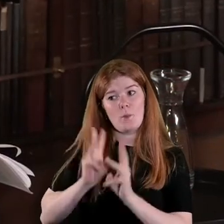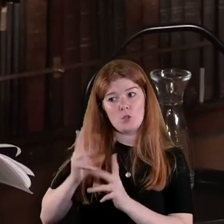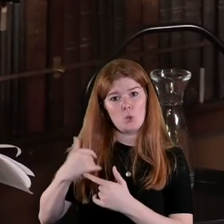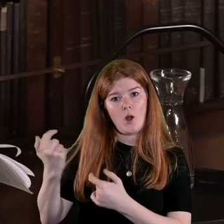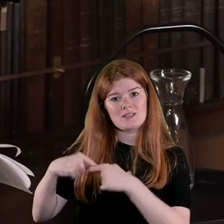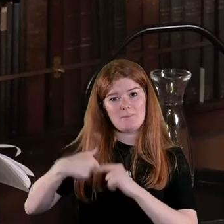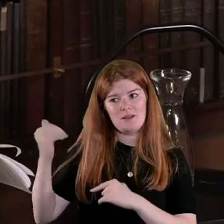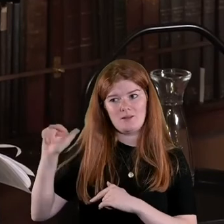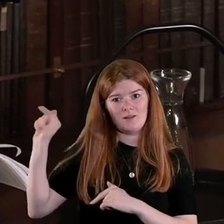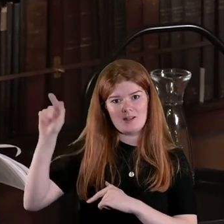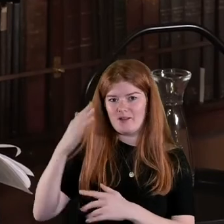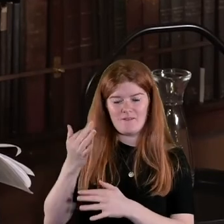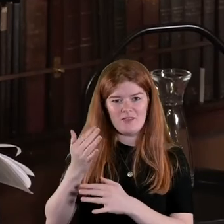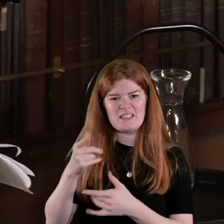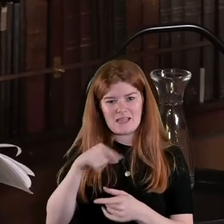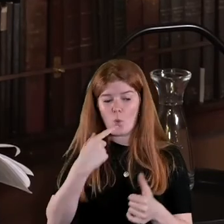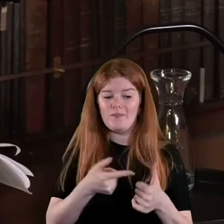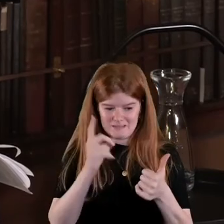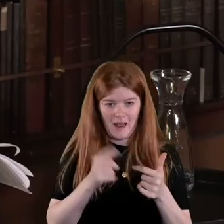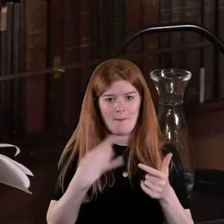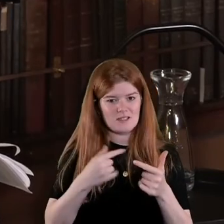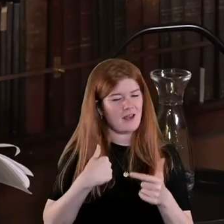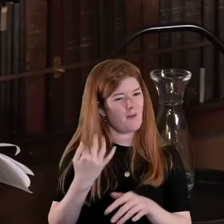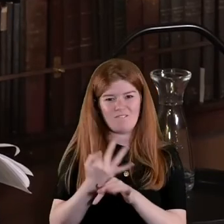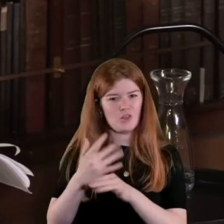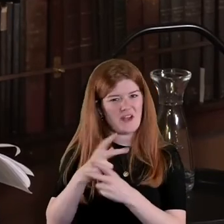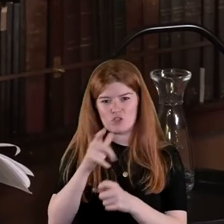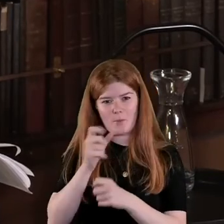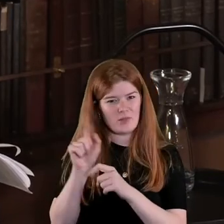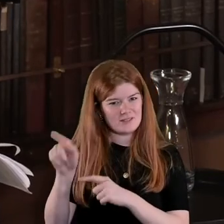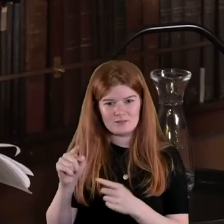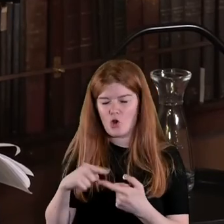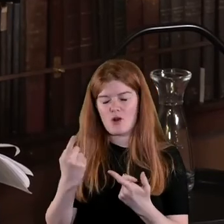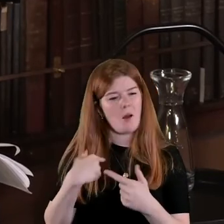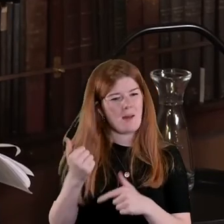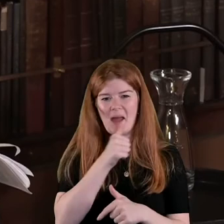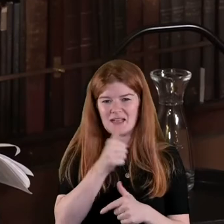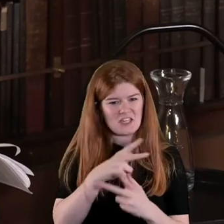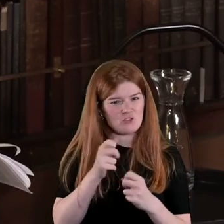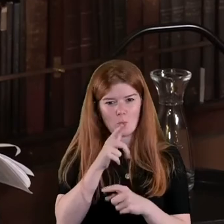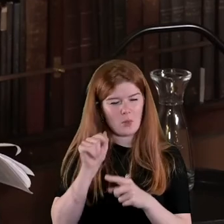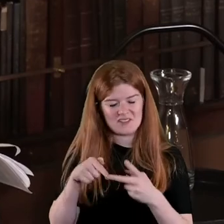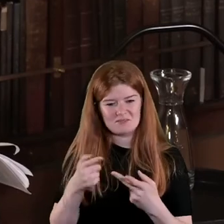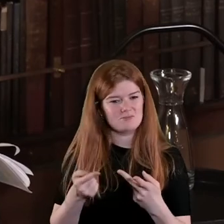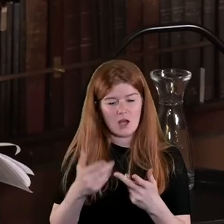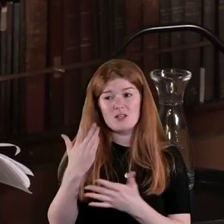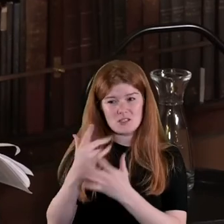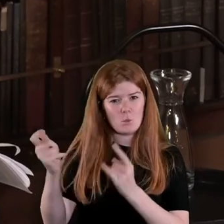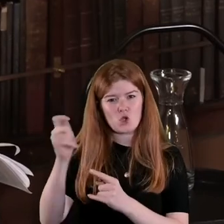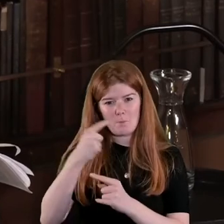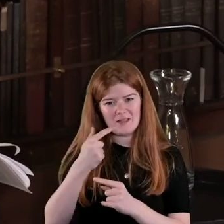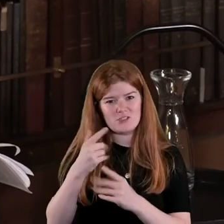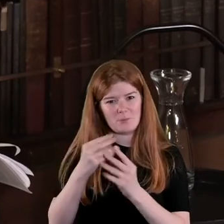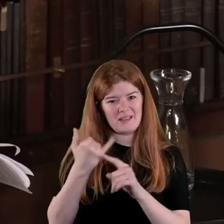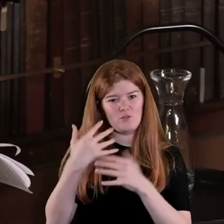me and said such and such happened my father never spoke about it or my aunt or whatever but someone said something to me at a